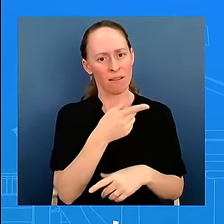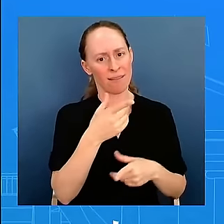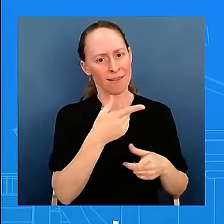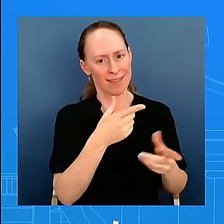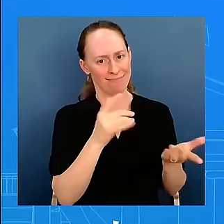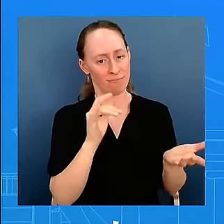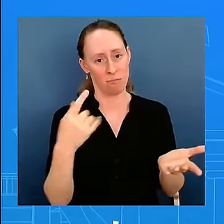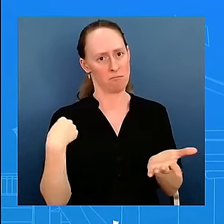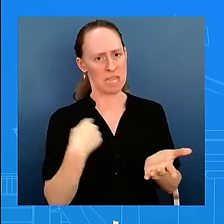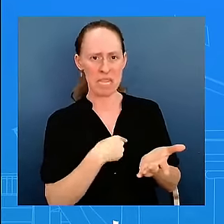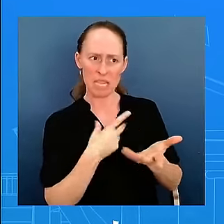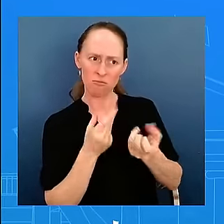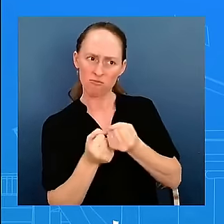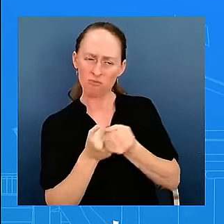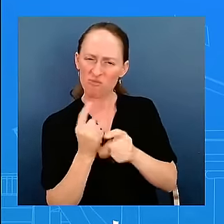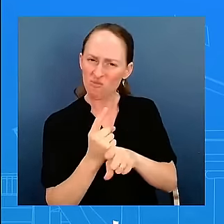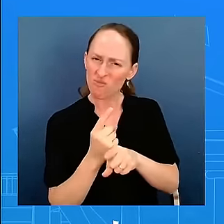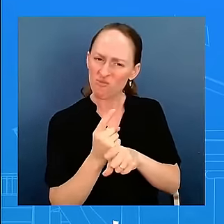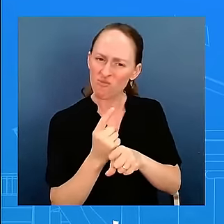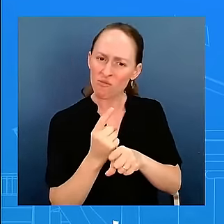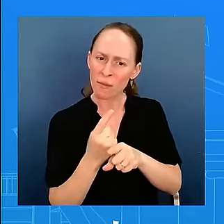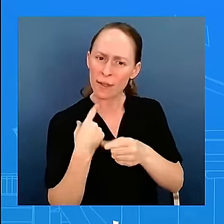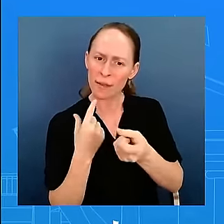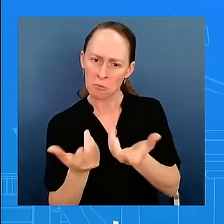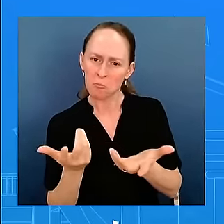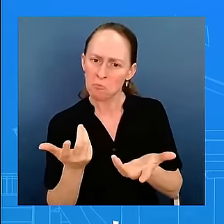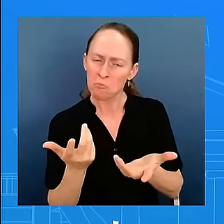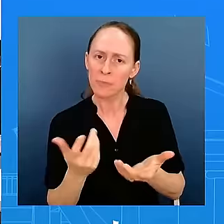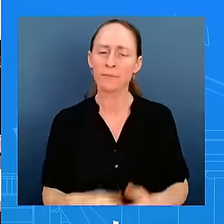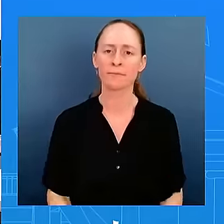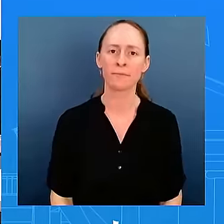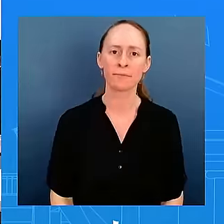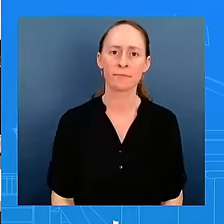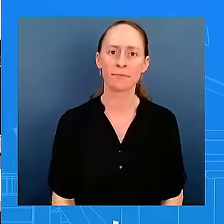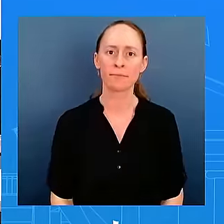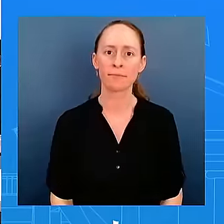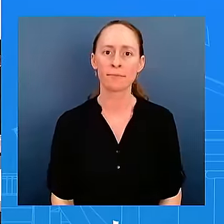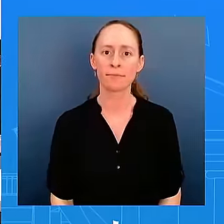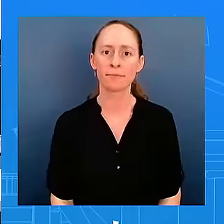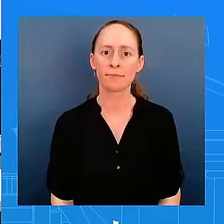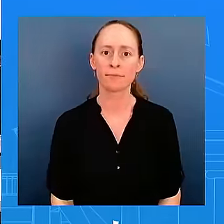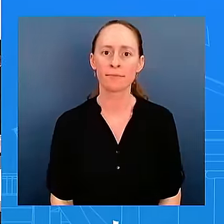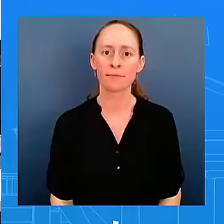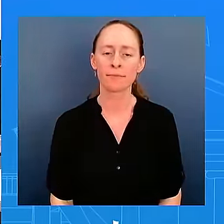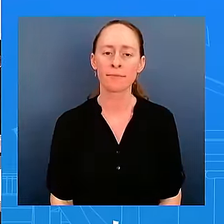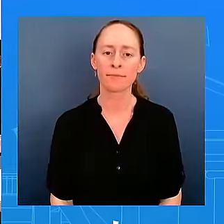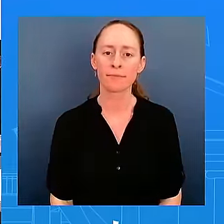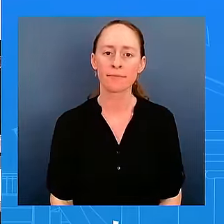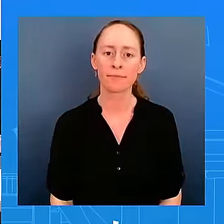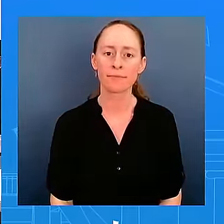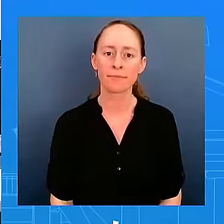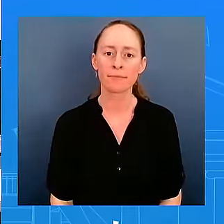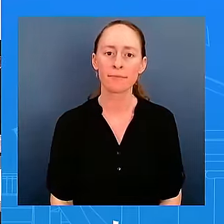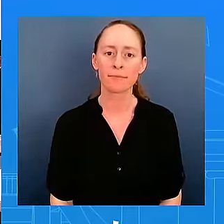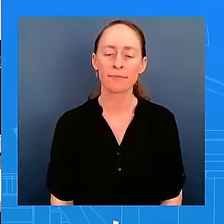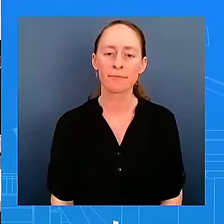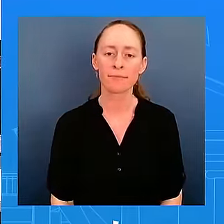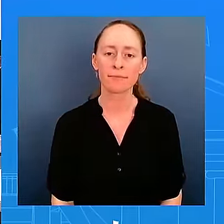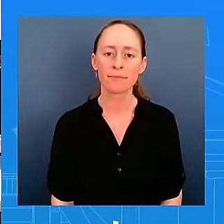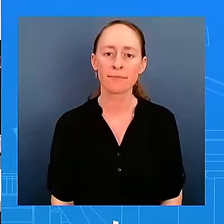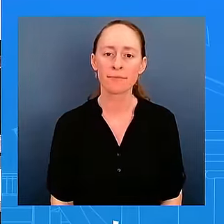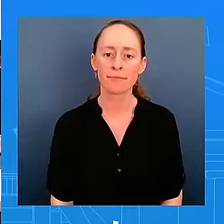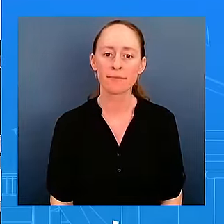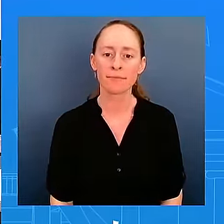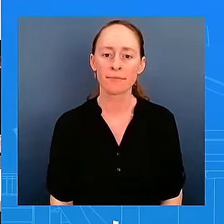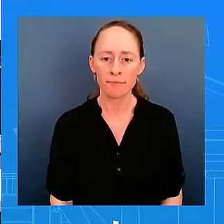Thanks, John. Just to take the long view of this, very early in President Biden's presidency, February 4th,